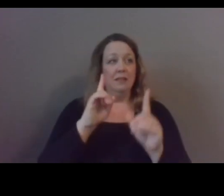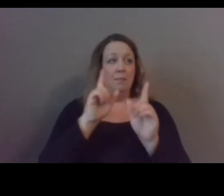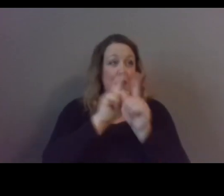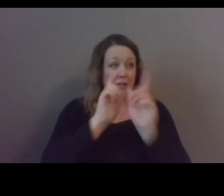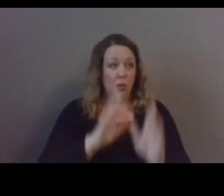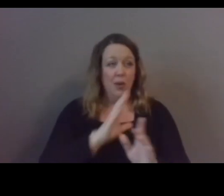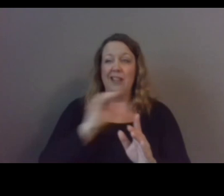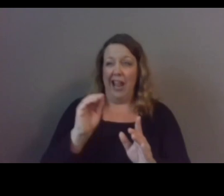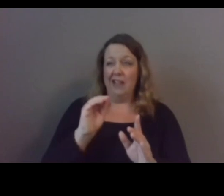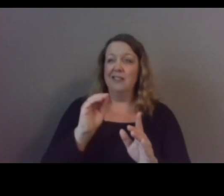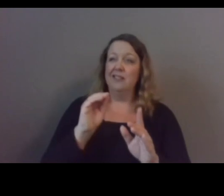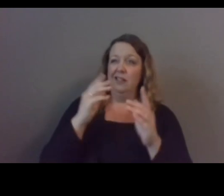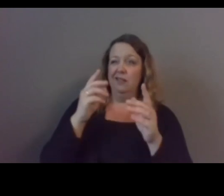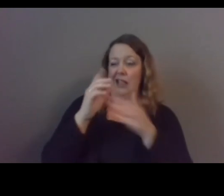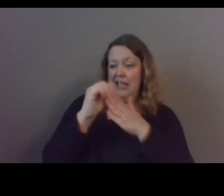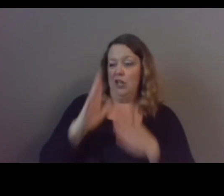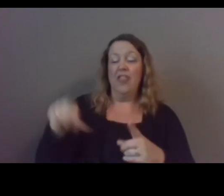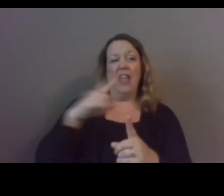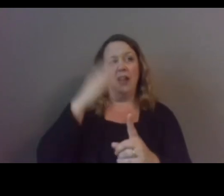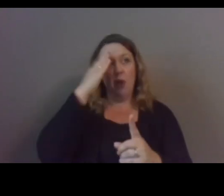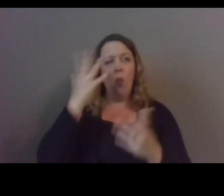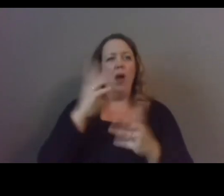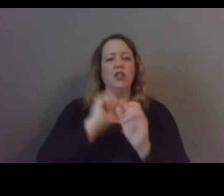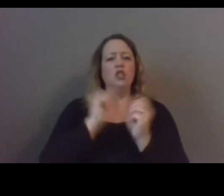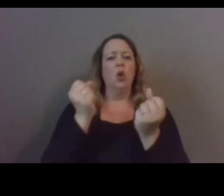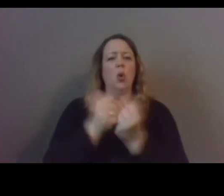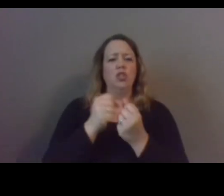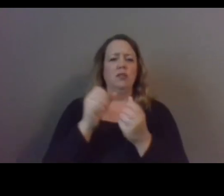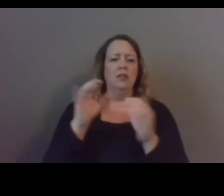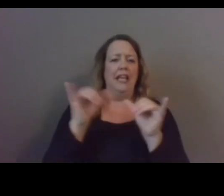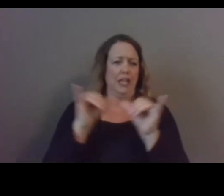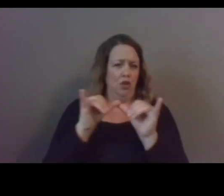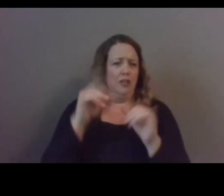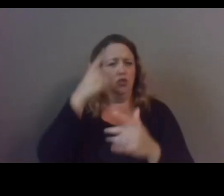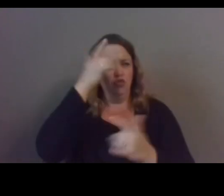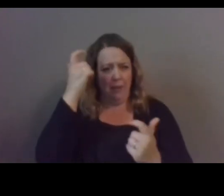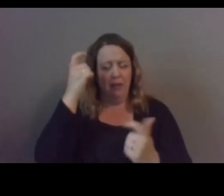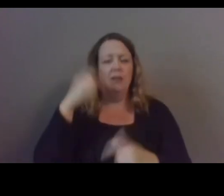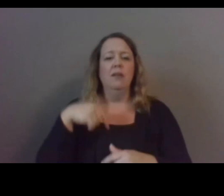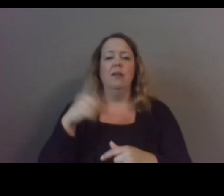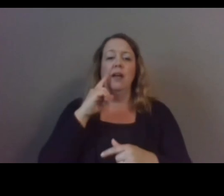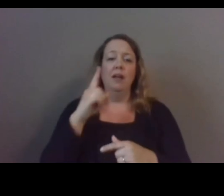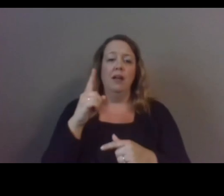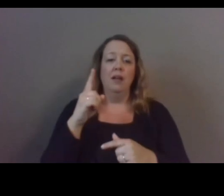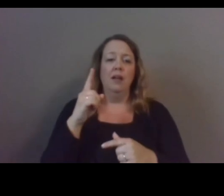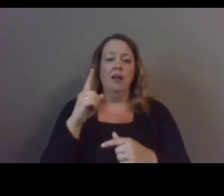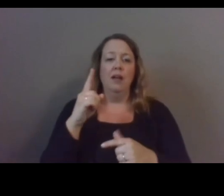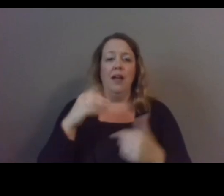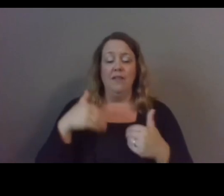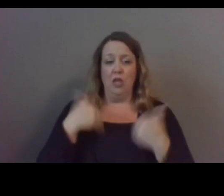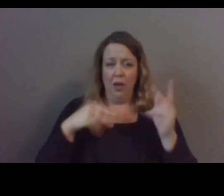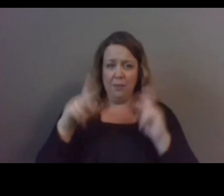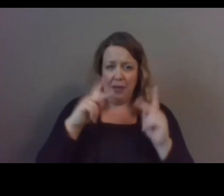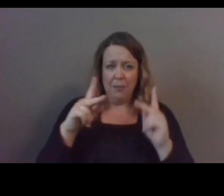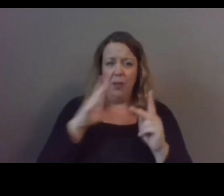what socially engineered traumas are such as dehumanization of black people adultification of black youth and how that has played a part